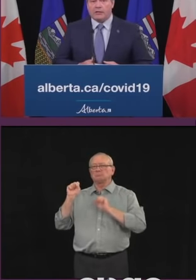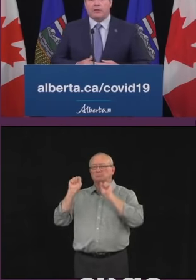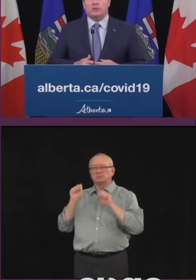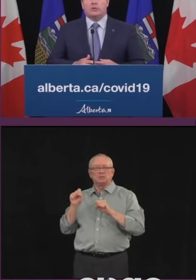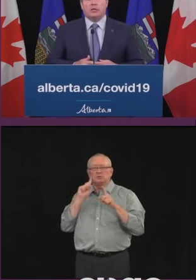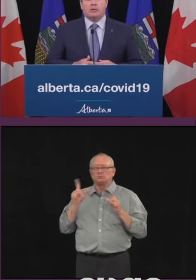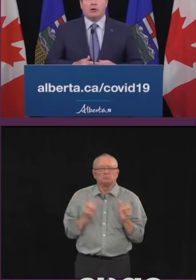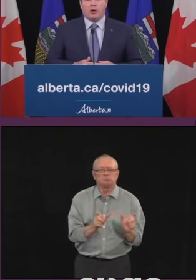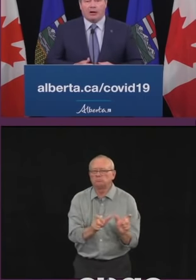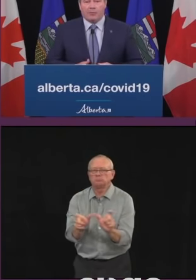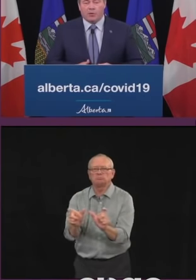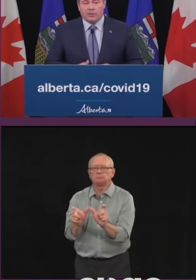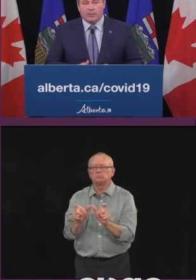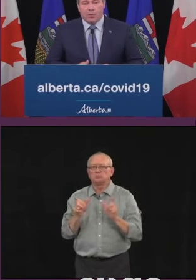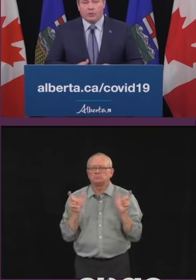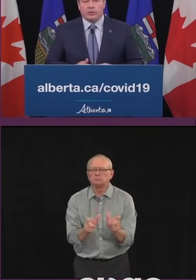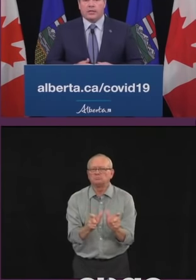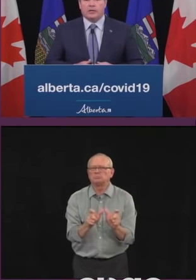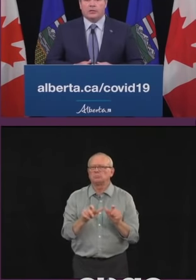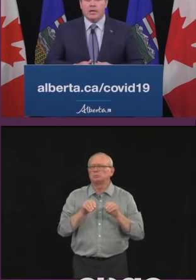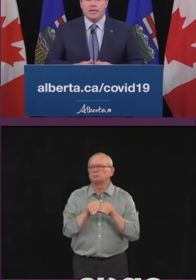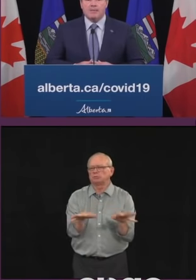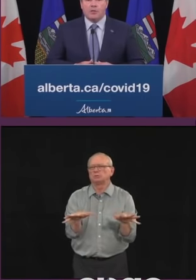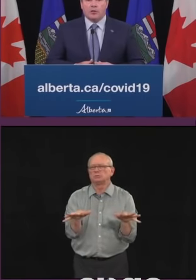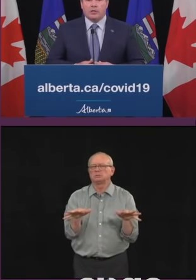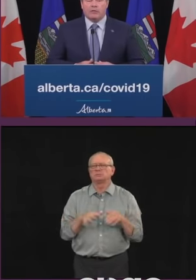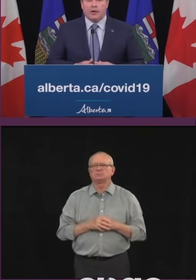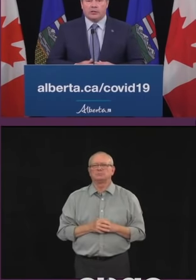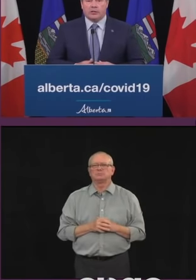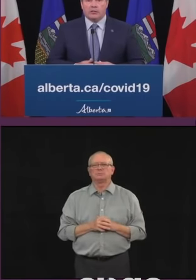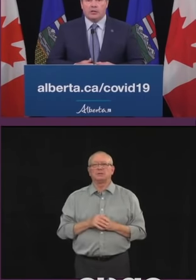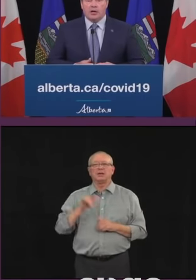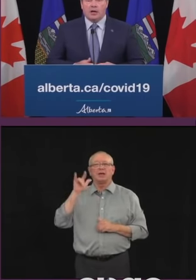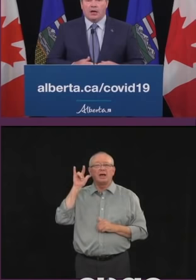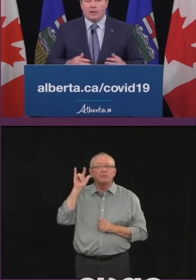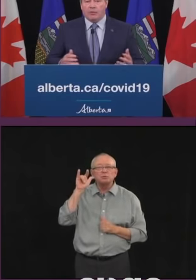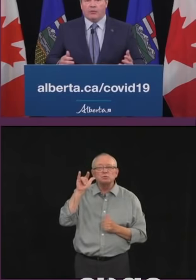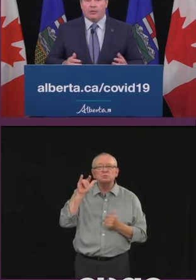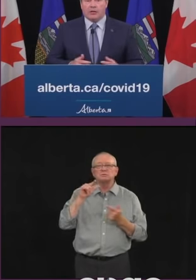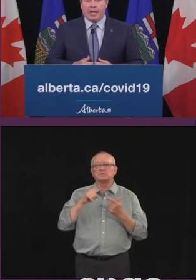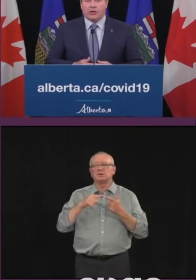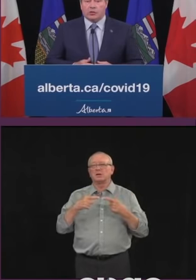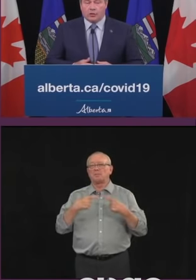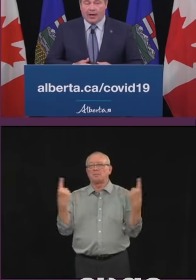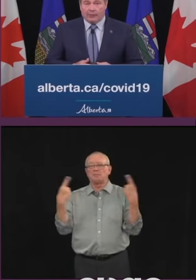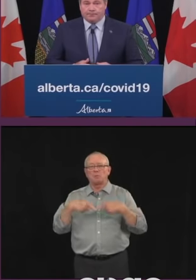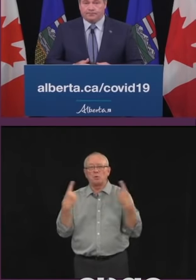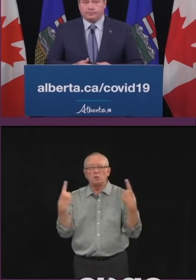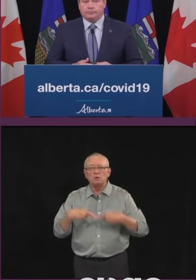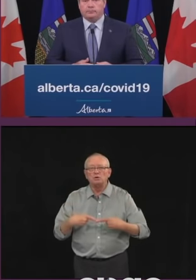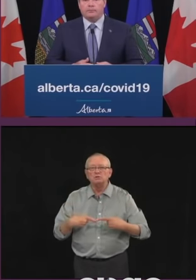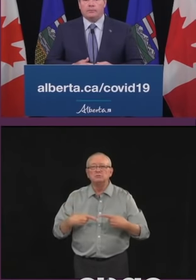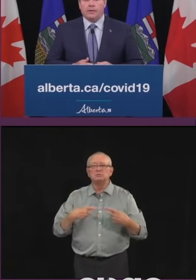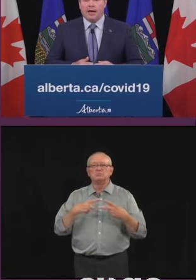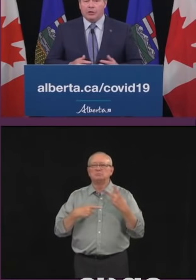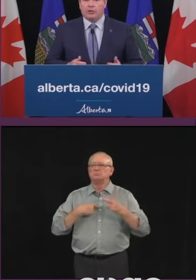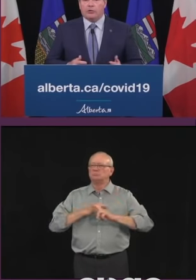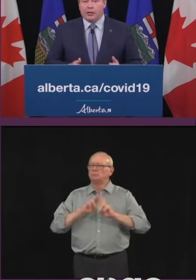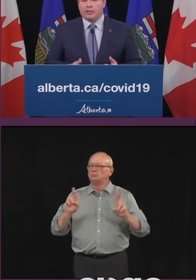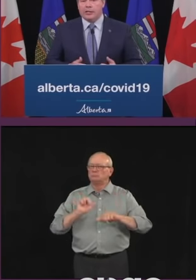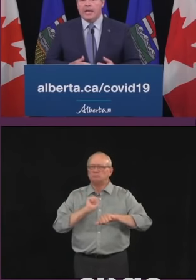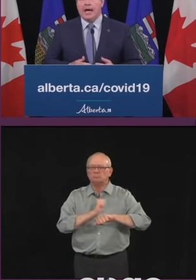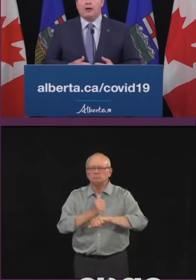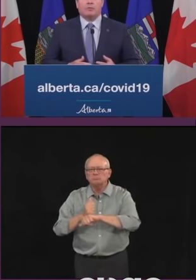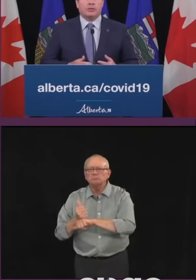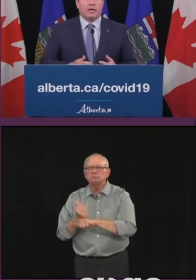and effectively to secure our airports and borders against imported infections coming from international travel. And we